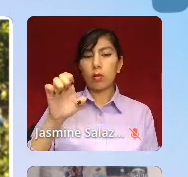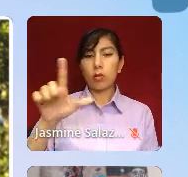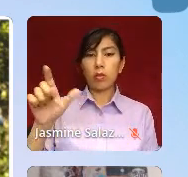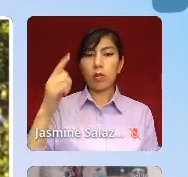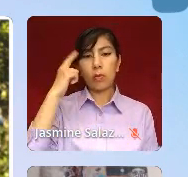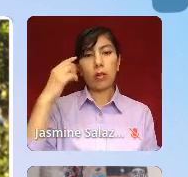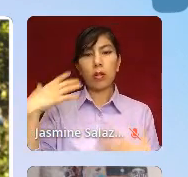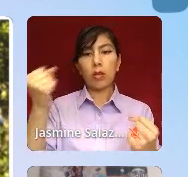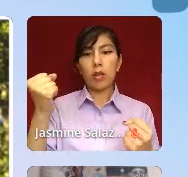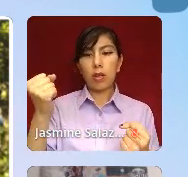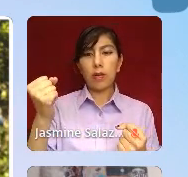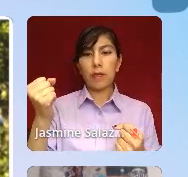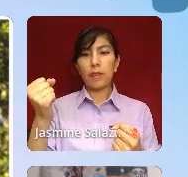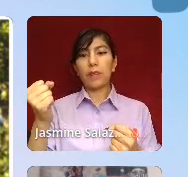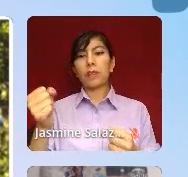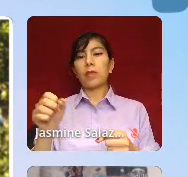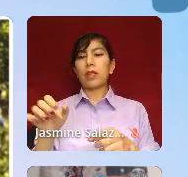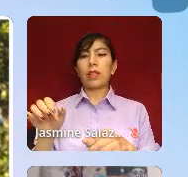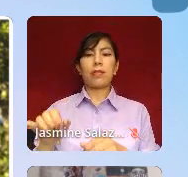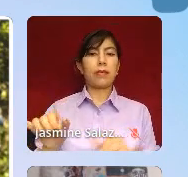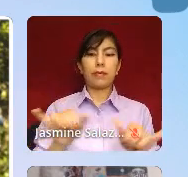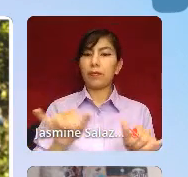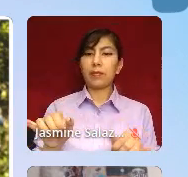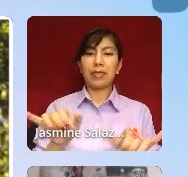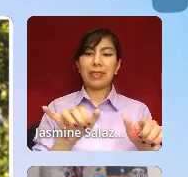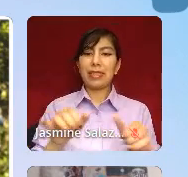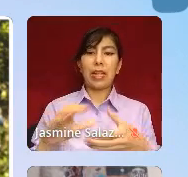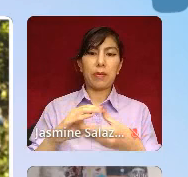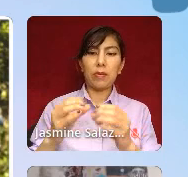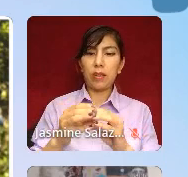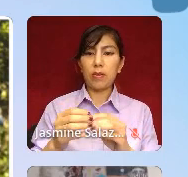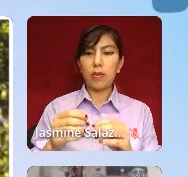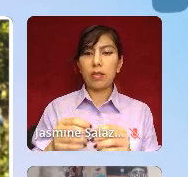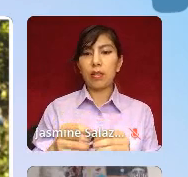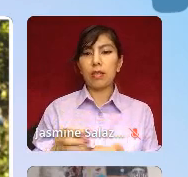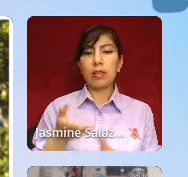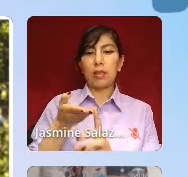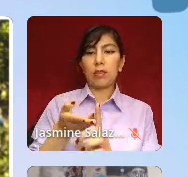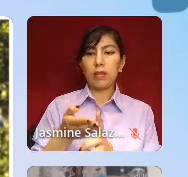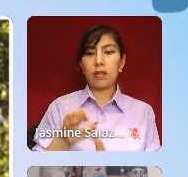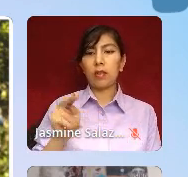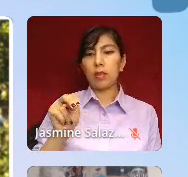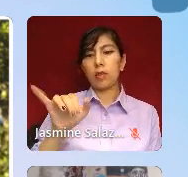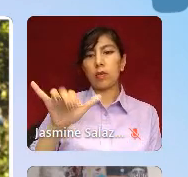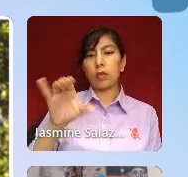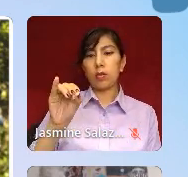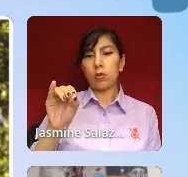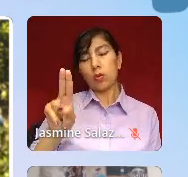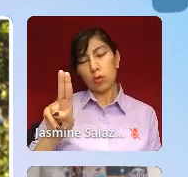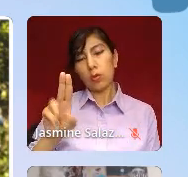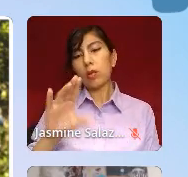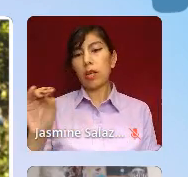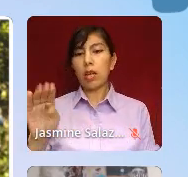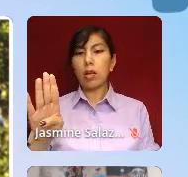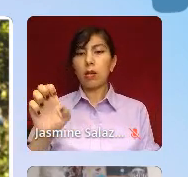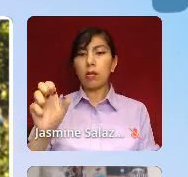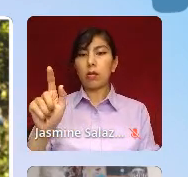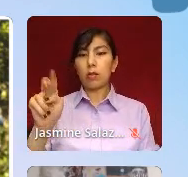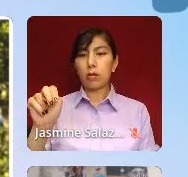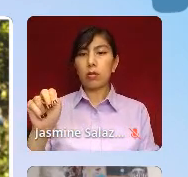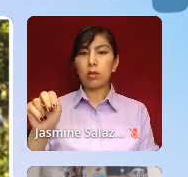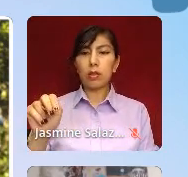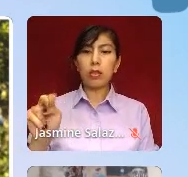experience in the driver's seat of our own narrative. It's now featured curriculum at NYU and Boston University in Cal State East Bay.